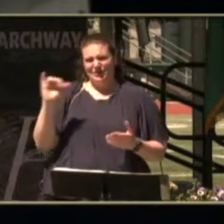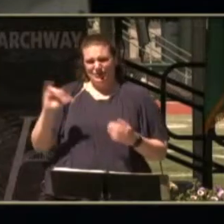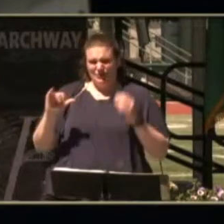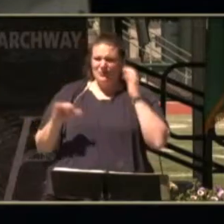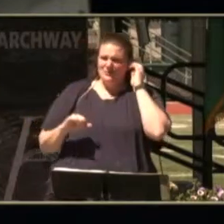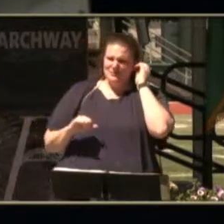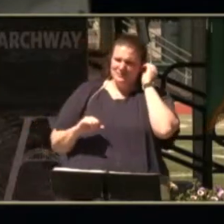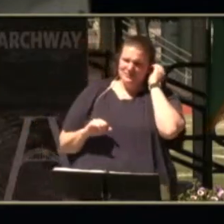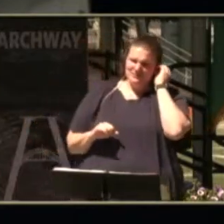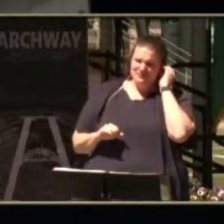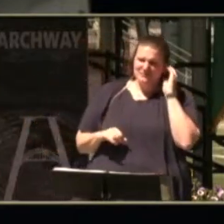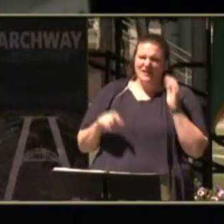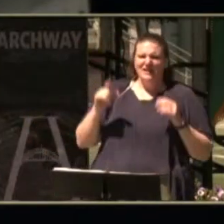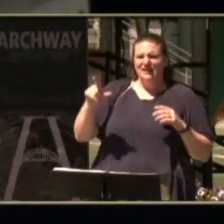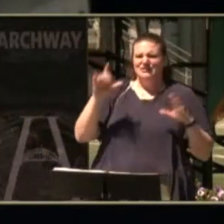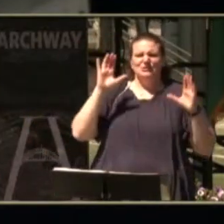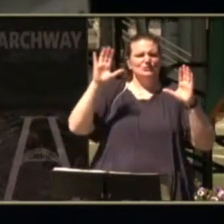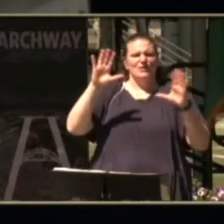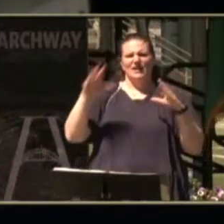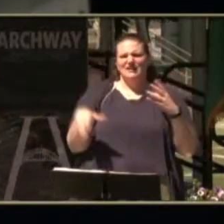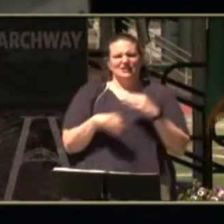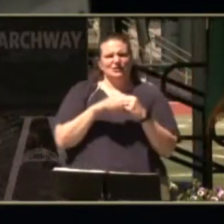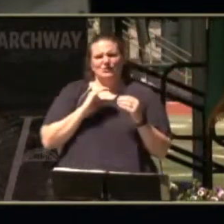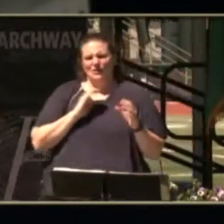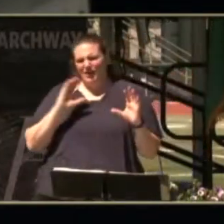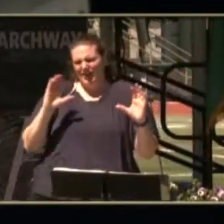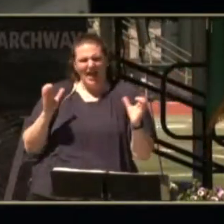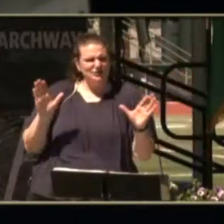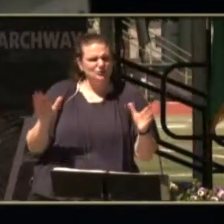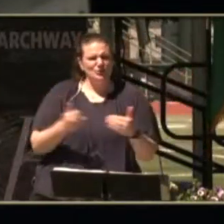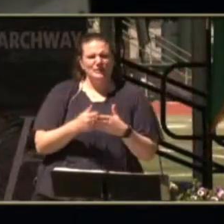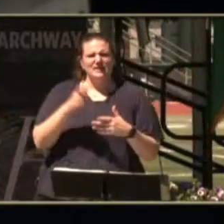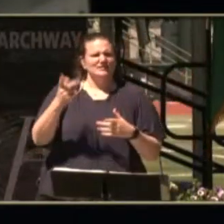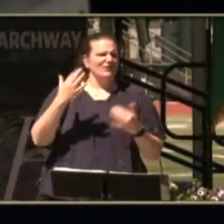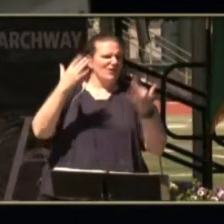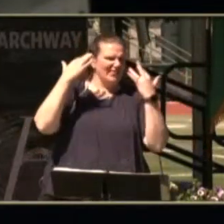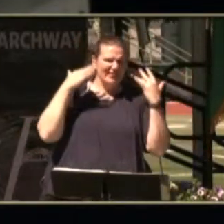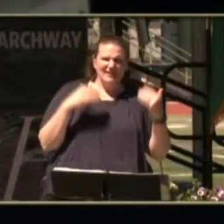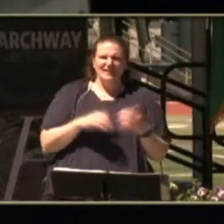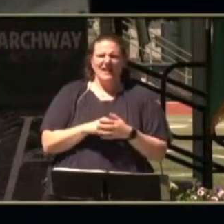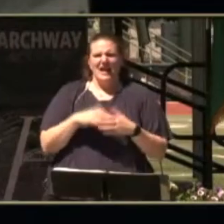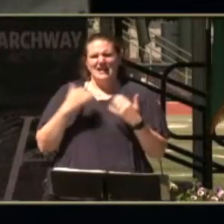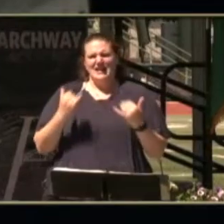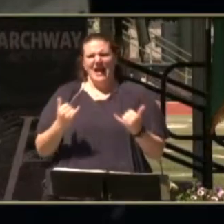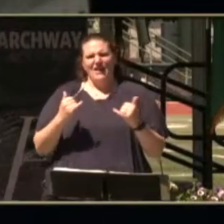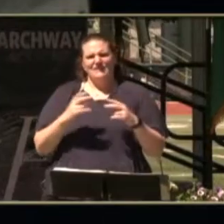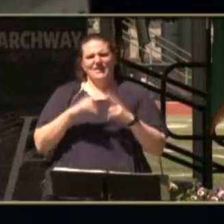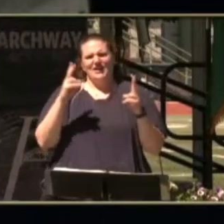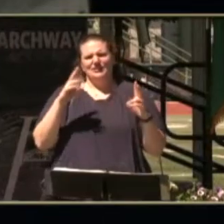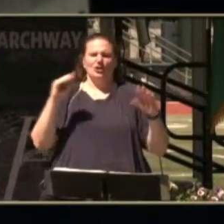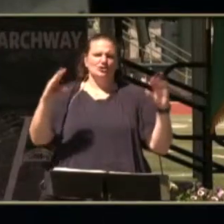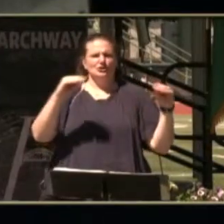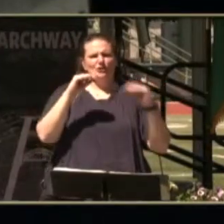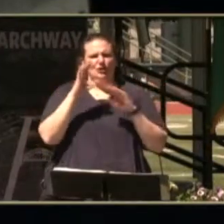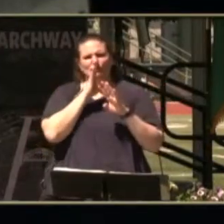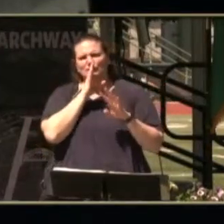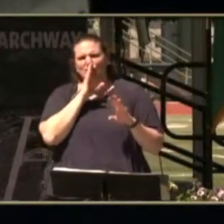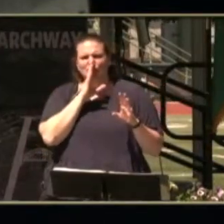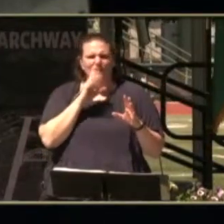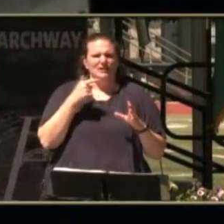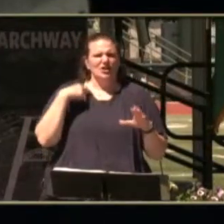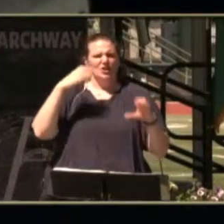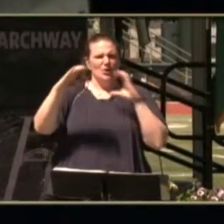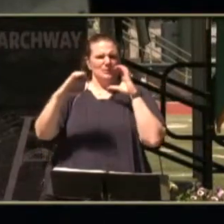he has been a great addition to our classroom he is friendly and now very talkative he also